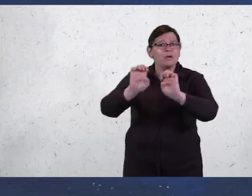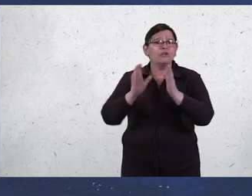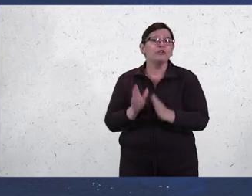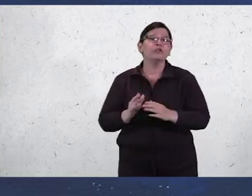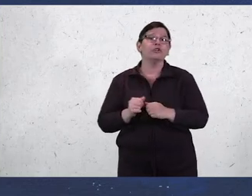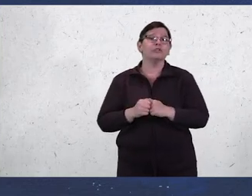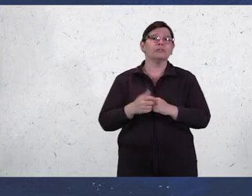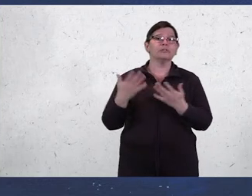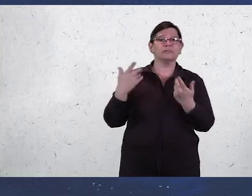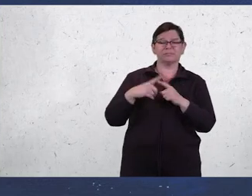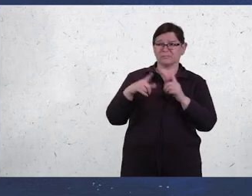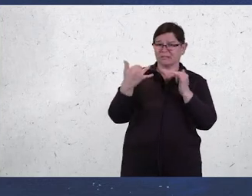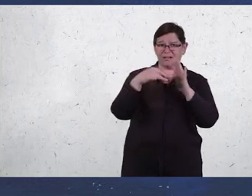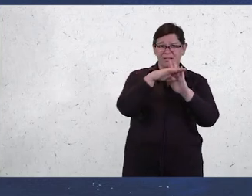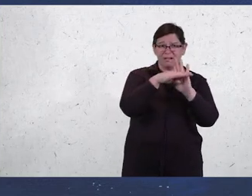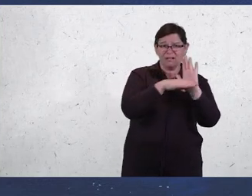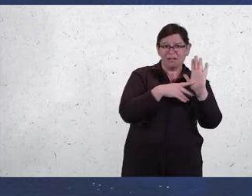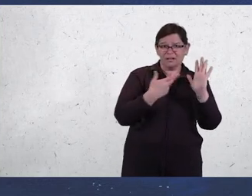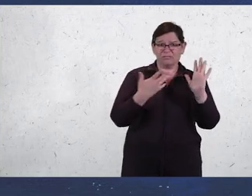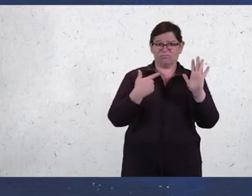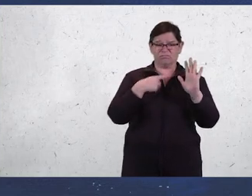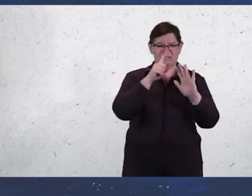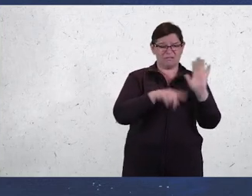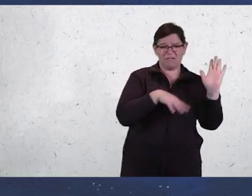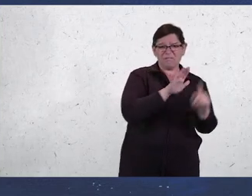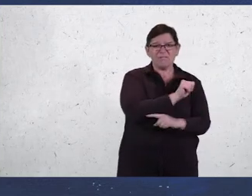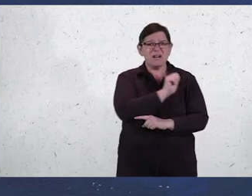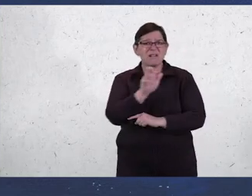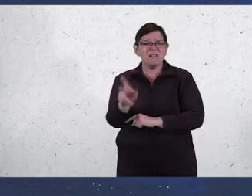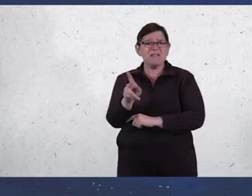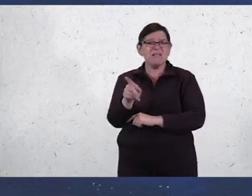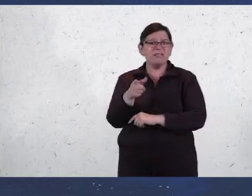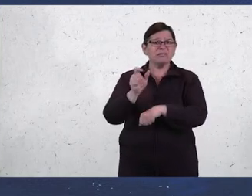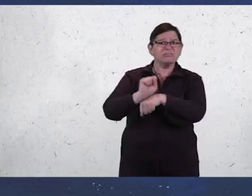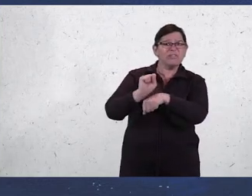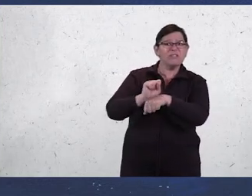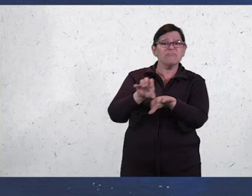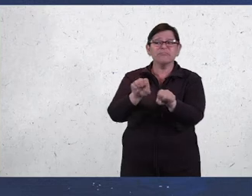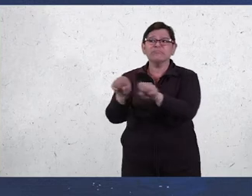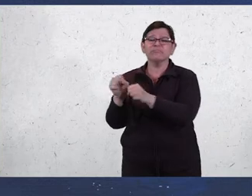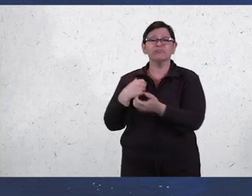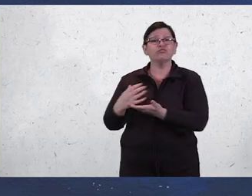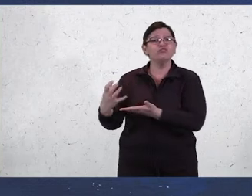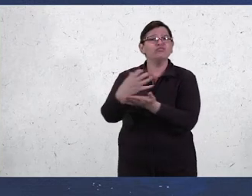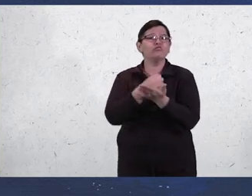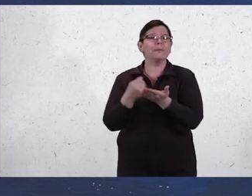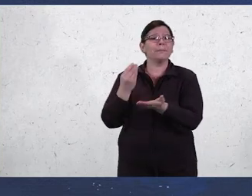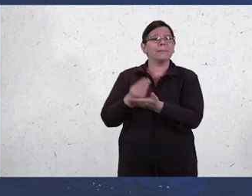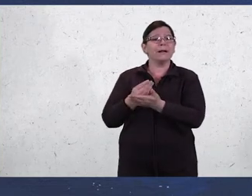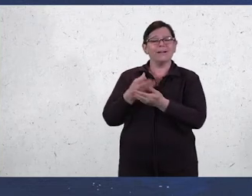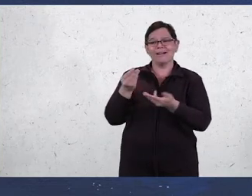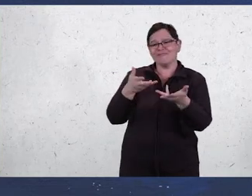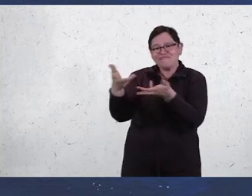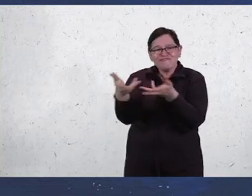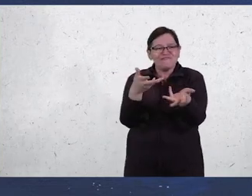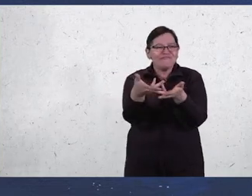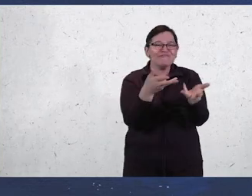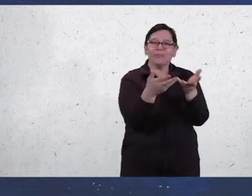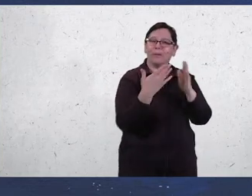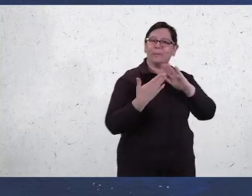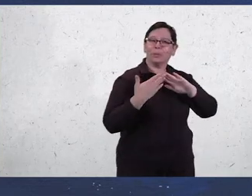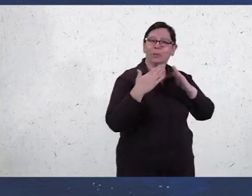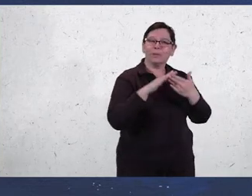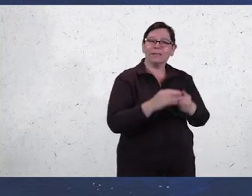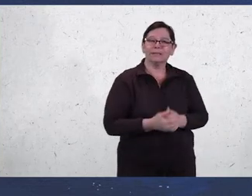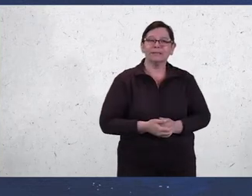evaluator. And because precautions are lifting, I am unable to return to taking these jobs that have helped me earn